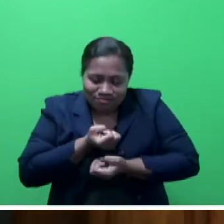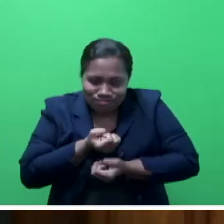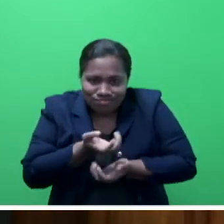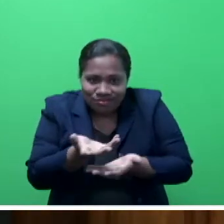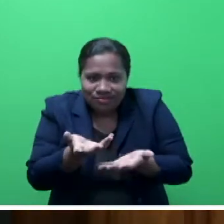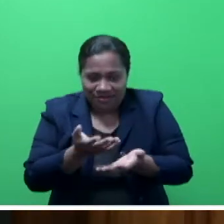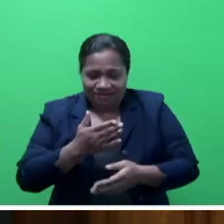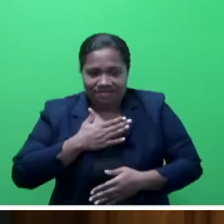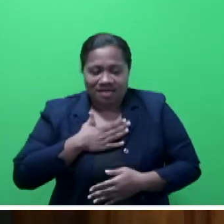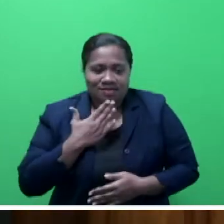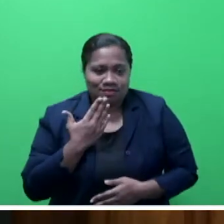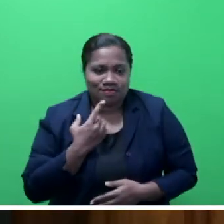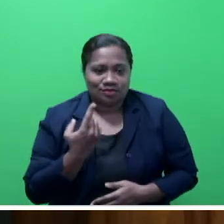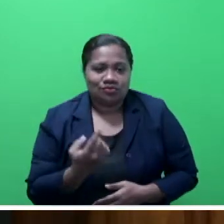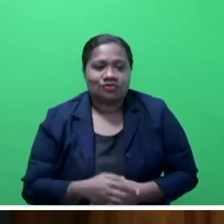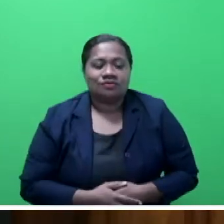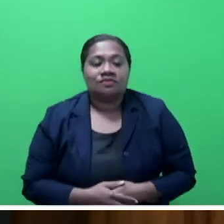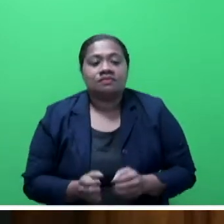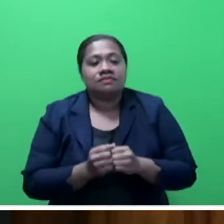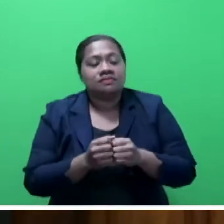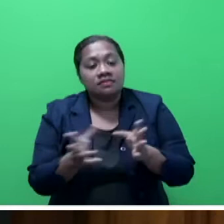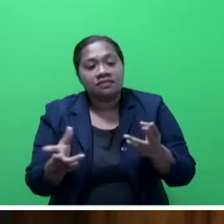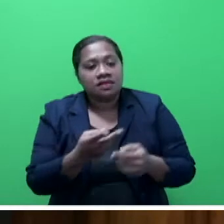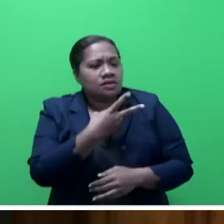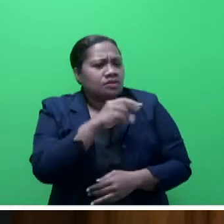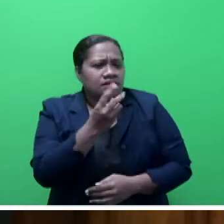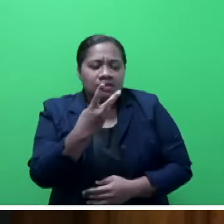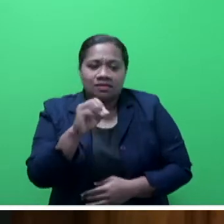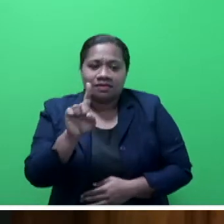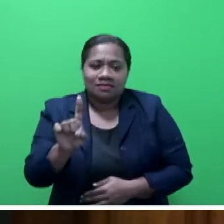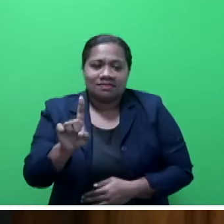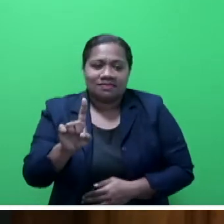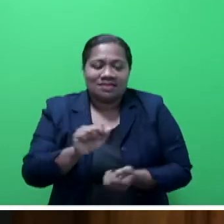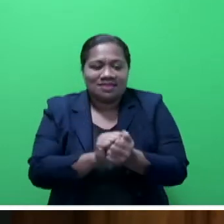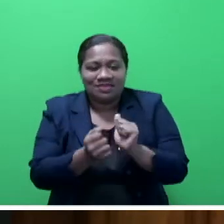to begin this 2020-2021 session of Parliament.